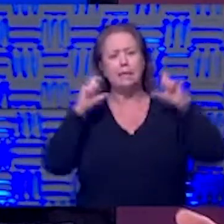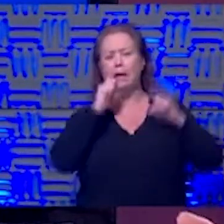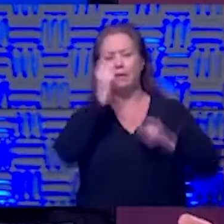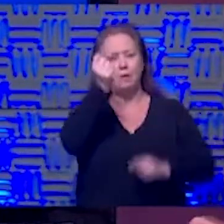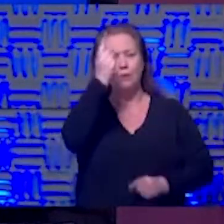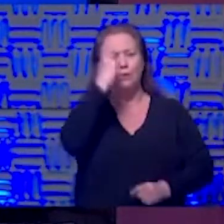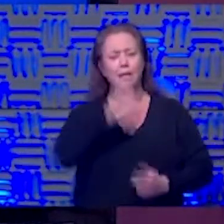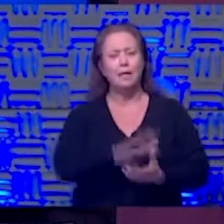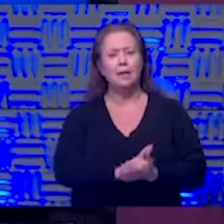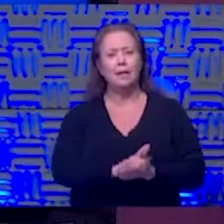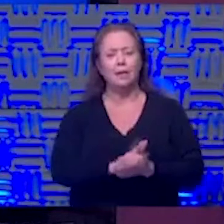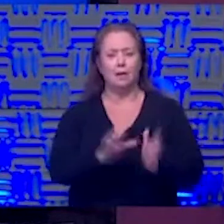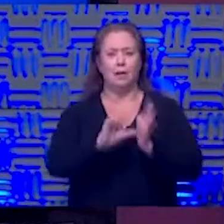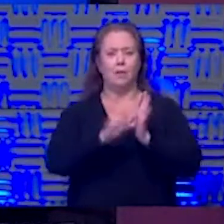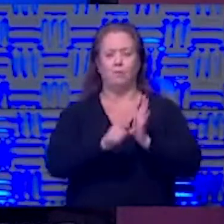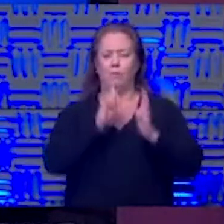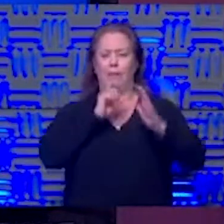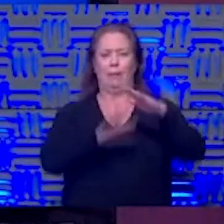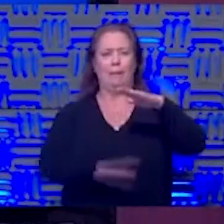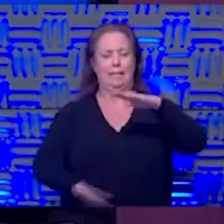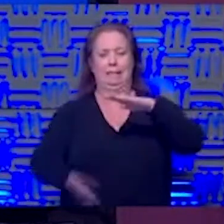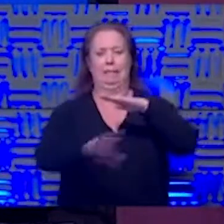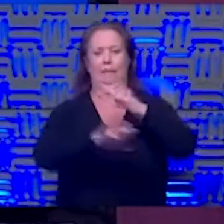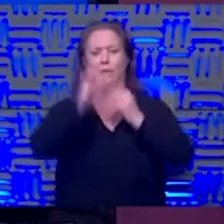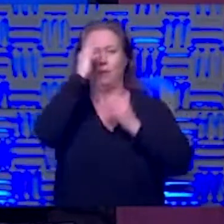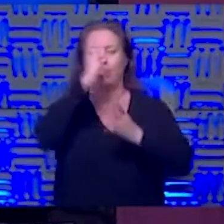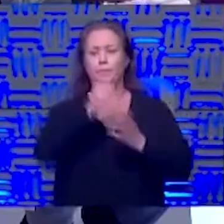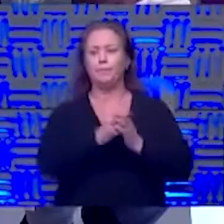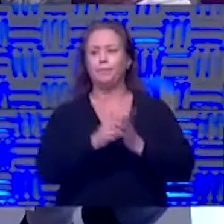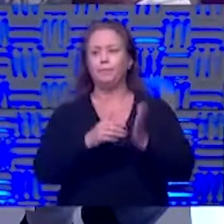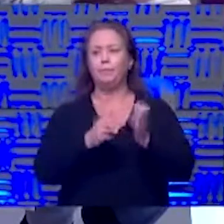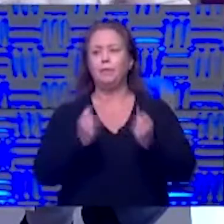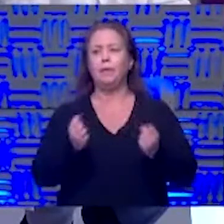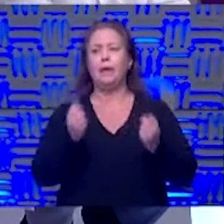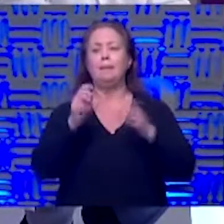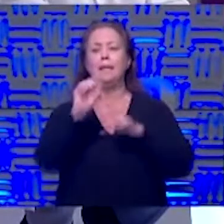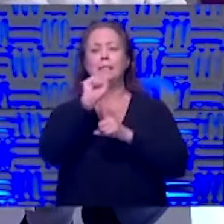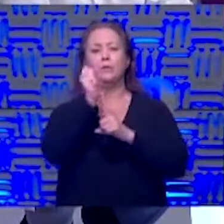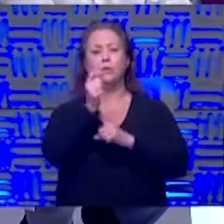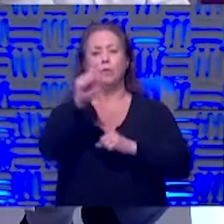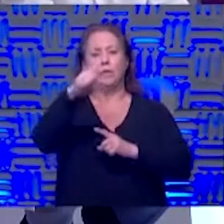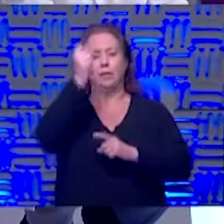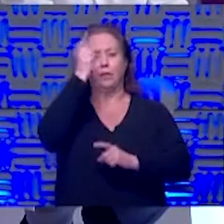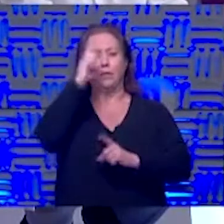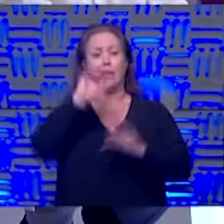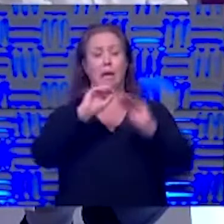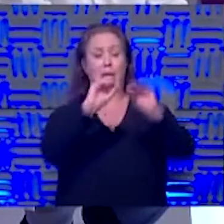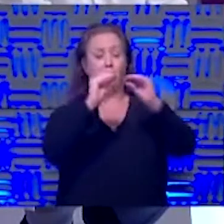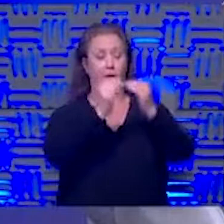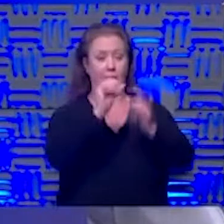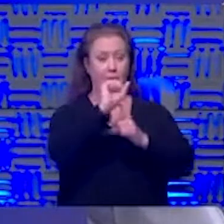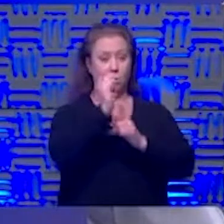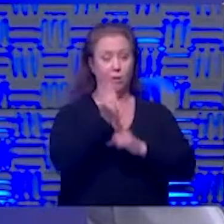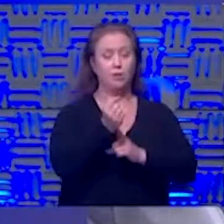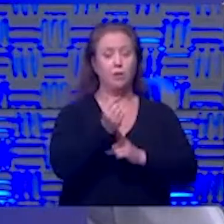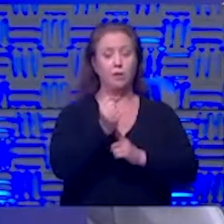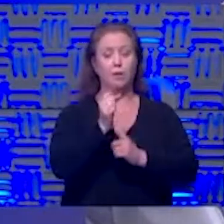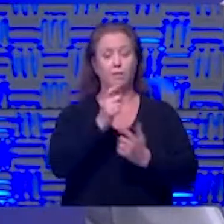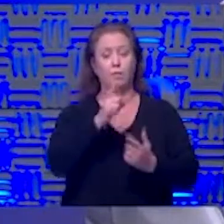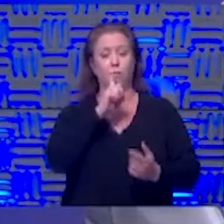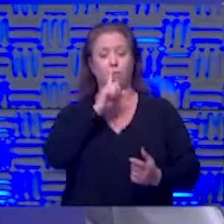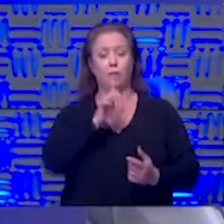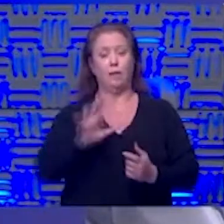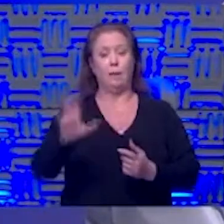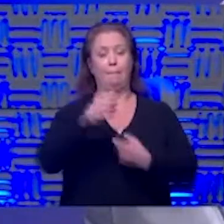don't get it this is really elementary and in a lot of those situations too we have to understand that in the office situation if you can consciously